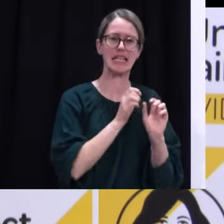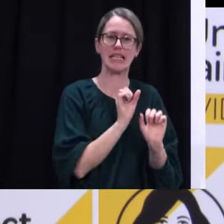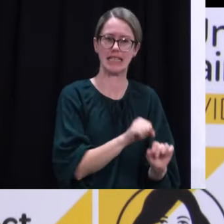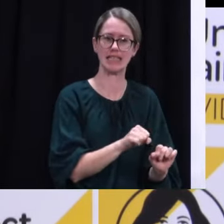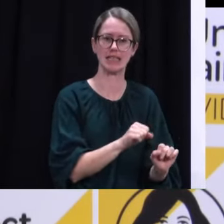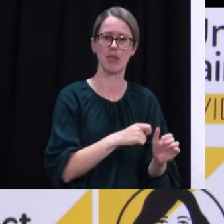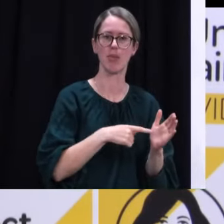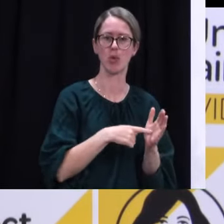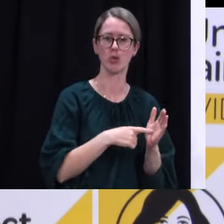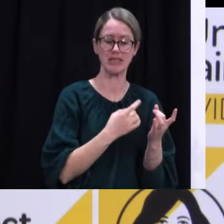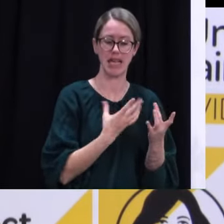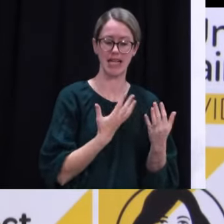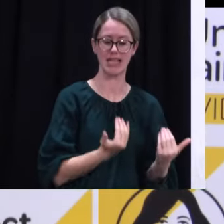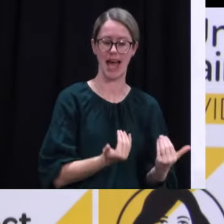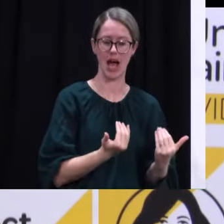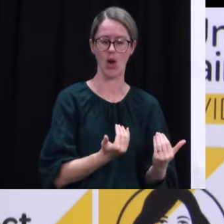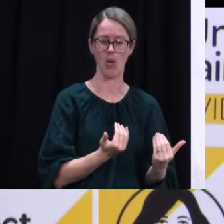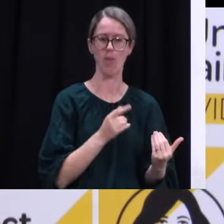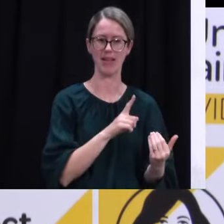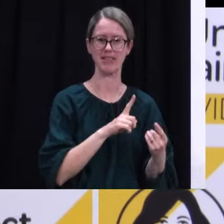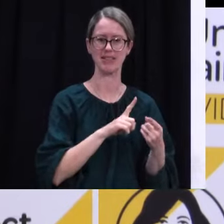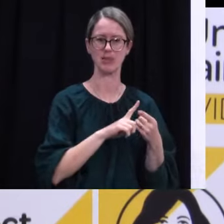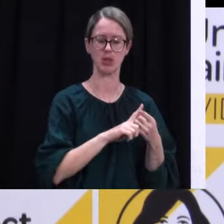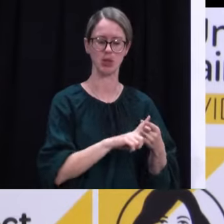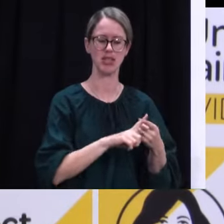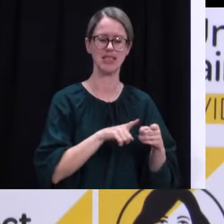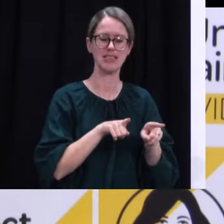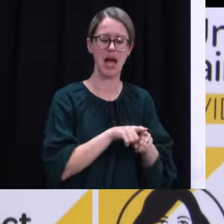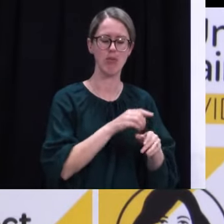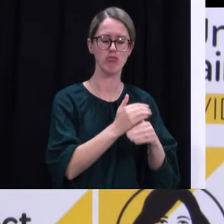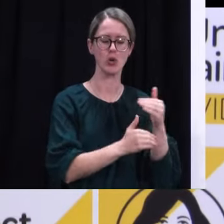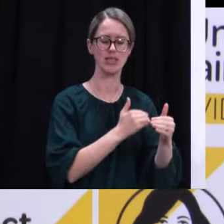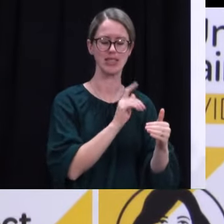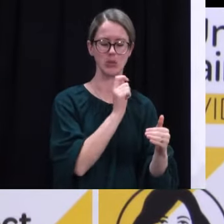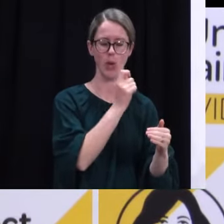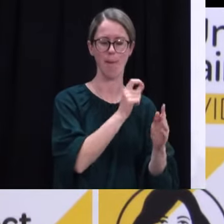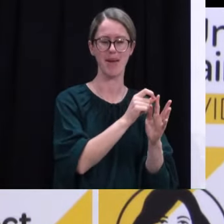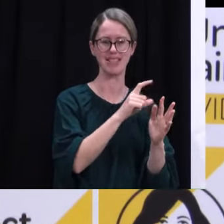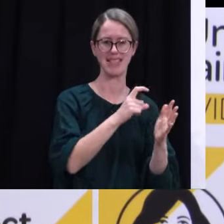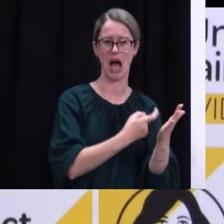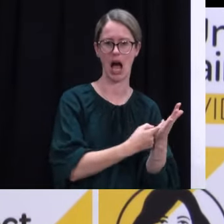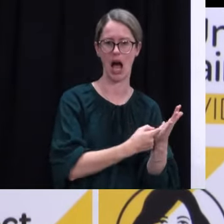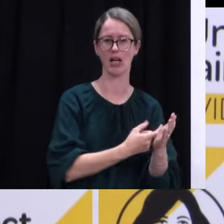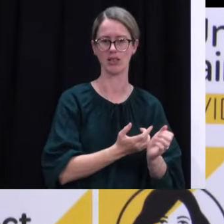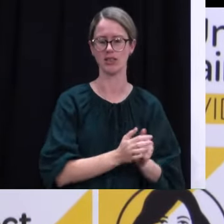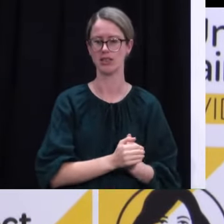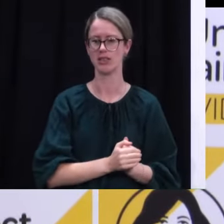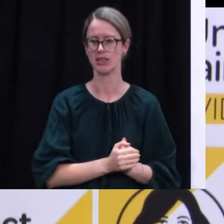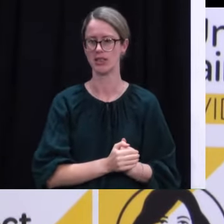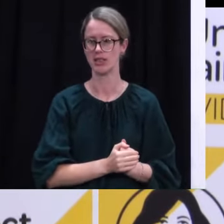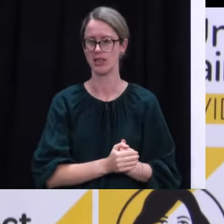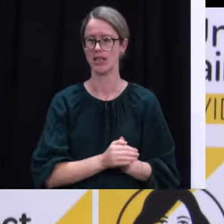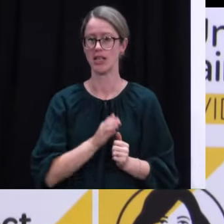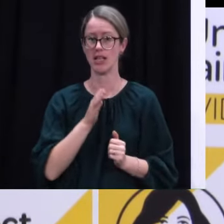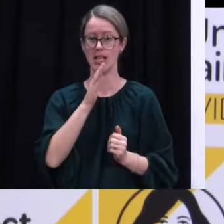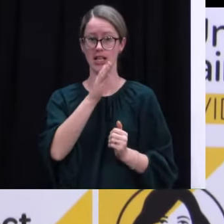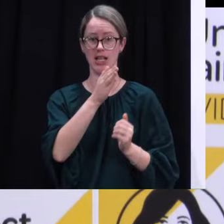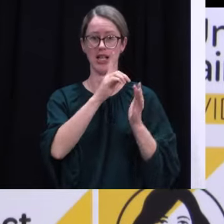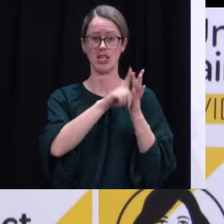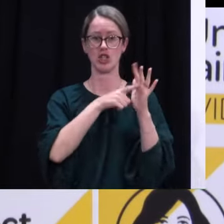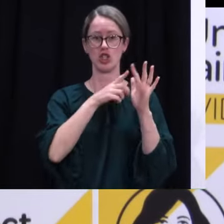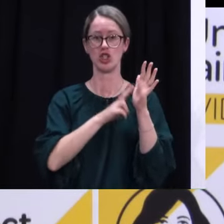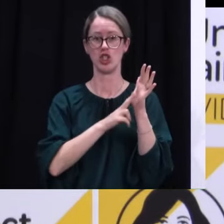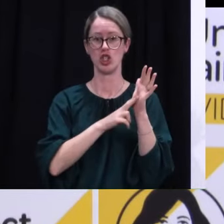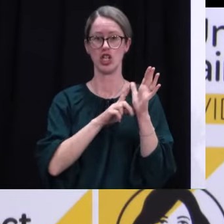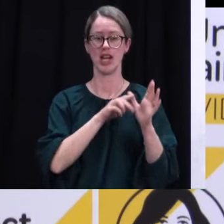we're integrating that now. But that's because it still has that PCR quality to it. Judith Collins. I'm sorry, I did say I'd come to June. Ben, then I'll come over to you,